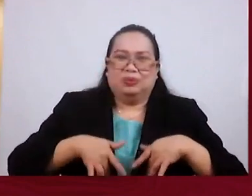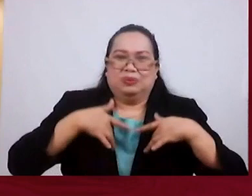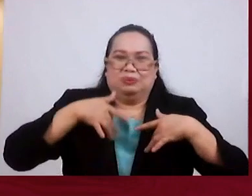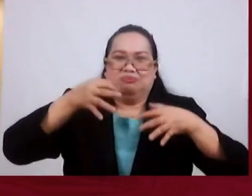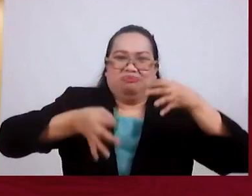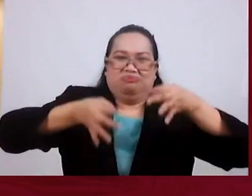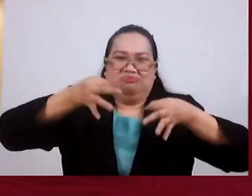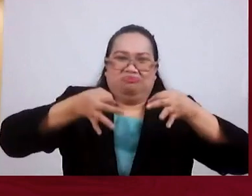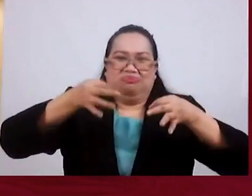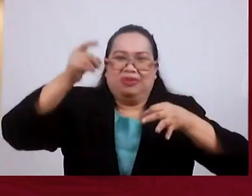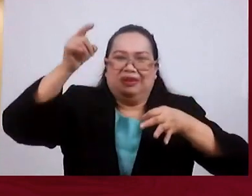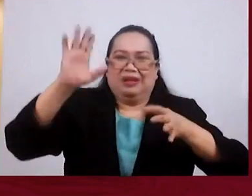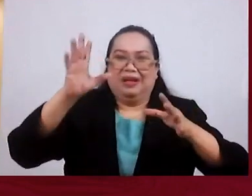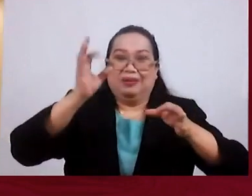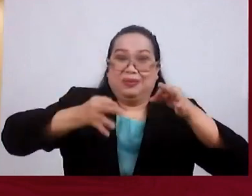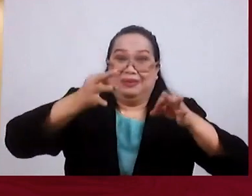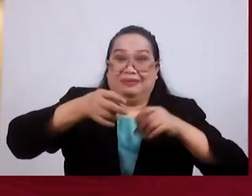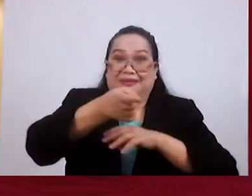God